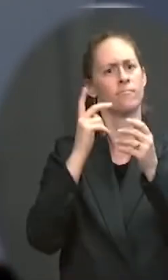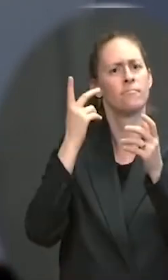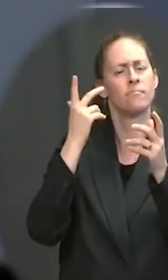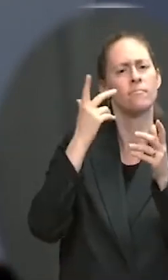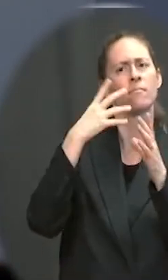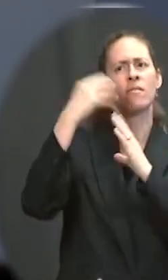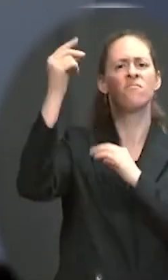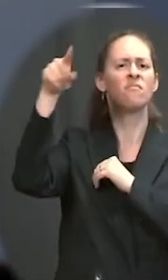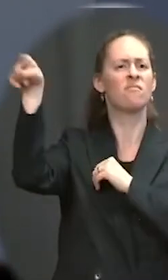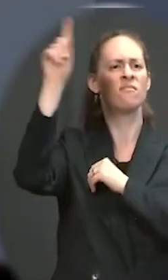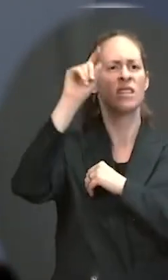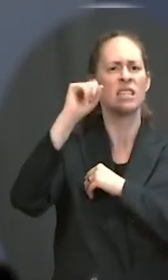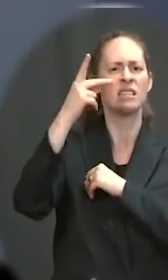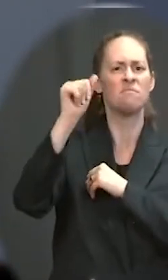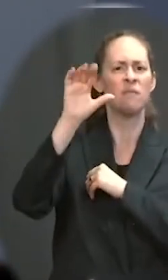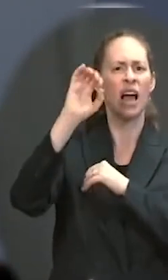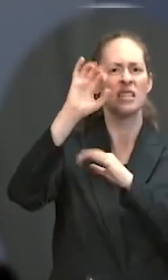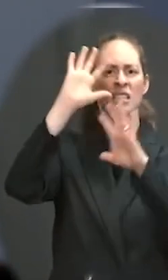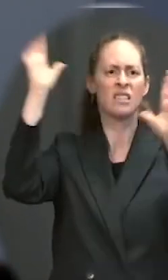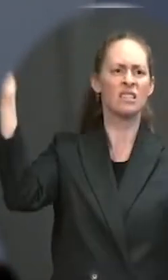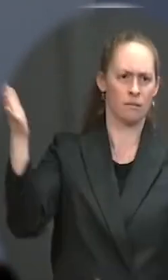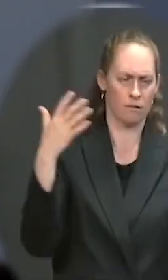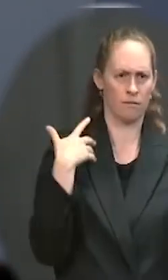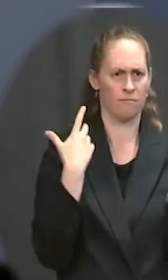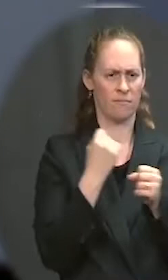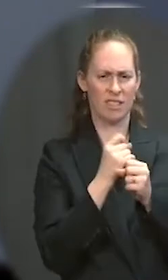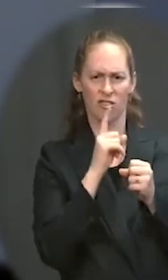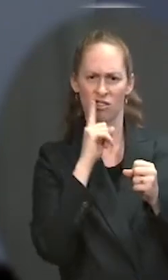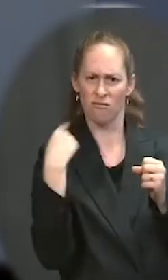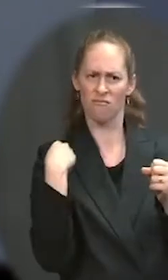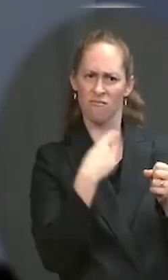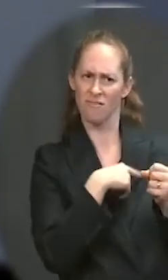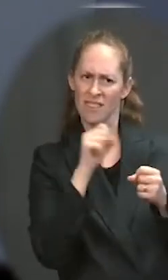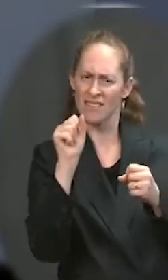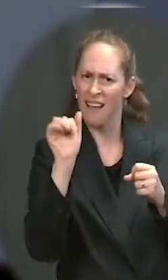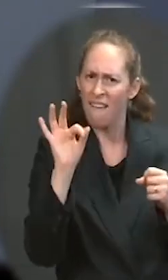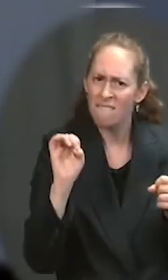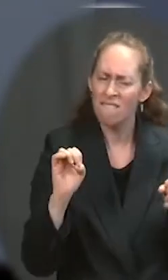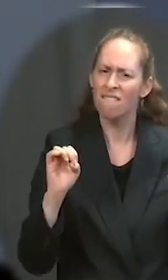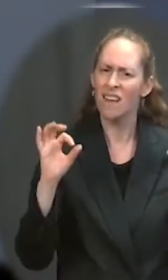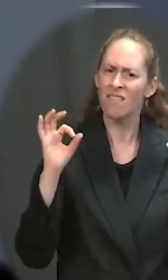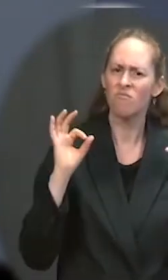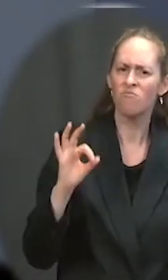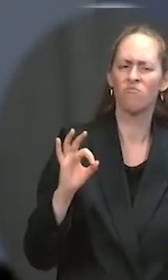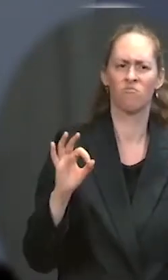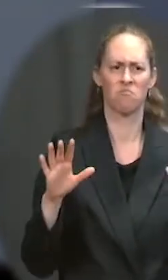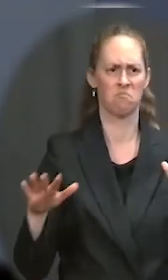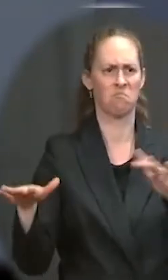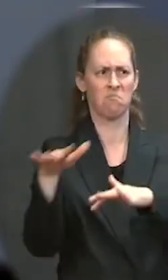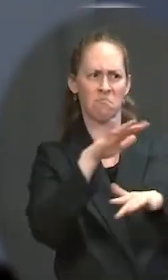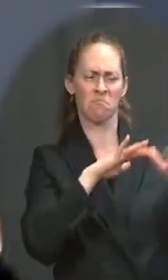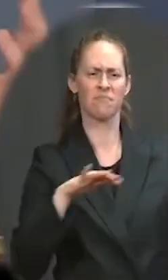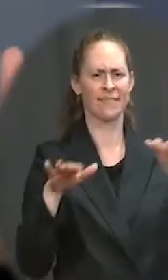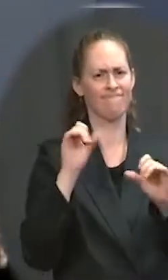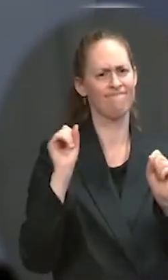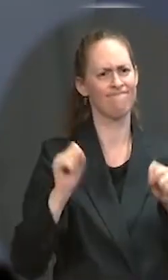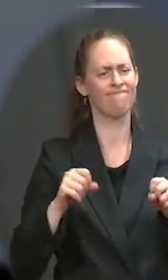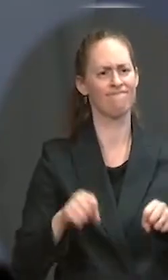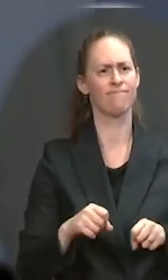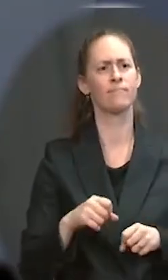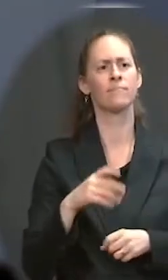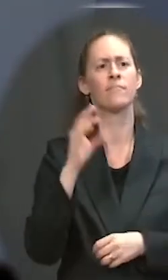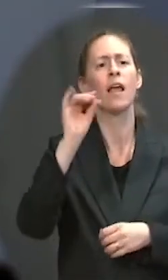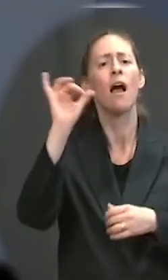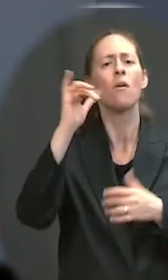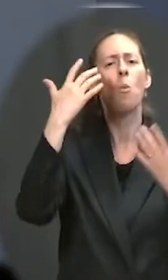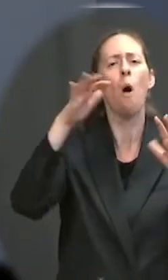responsibly in space to ensure the safety, stability, security, and long-term sustainability of outer space activities. So cooperation